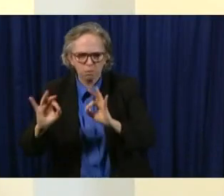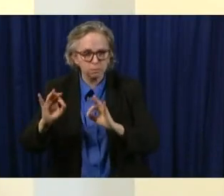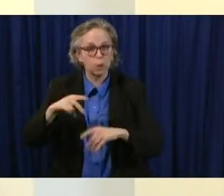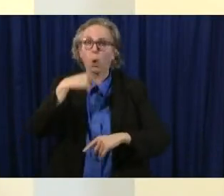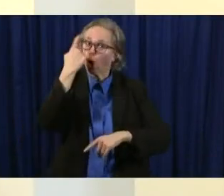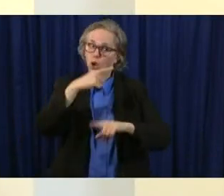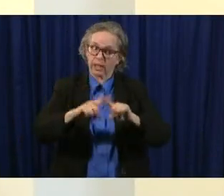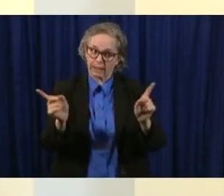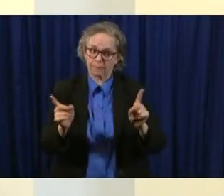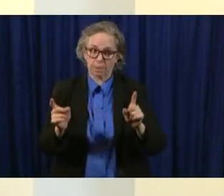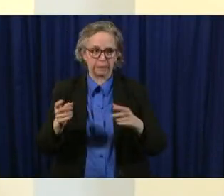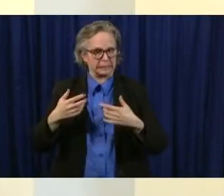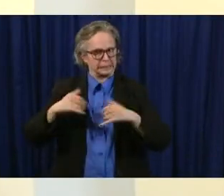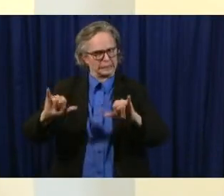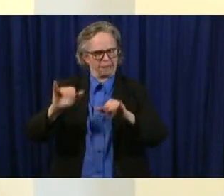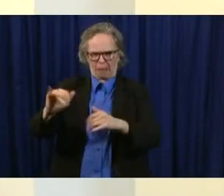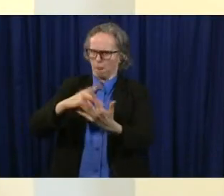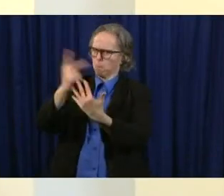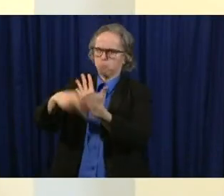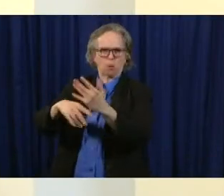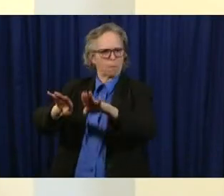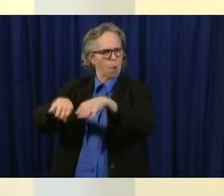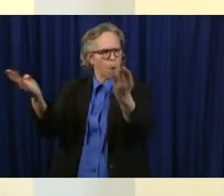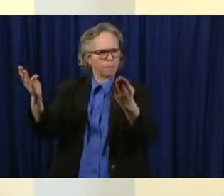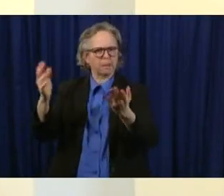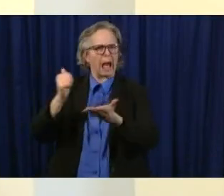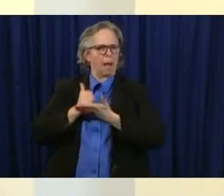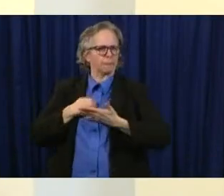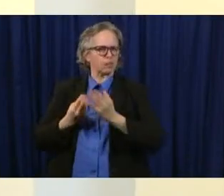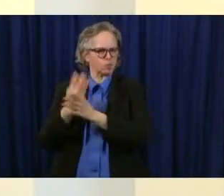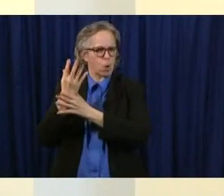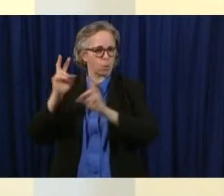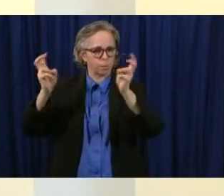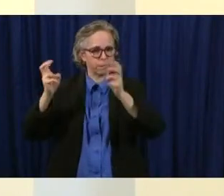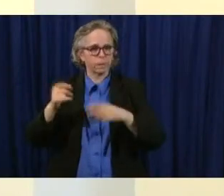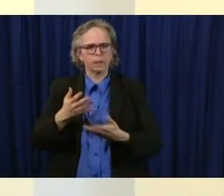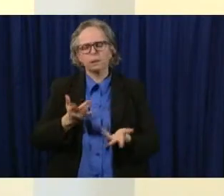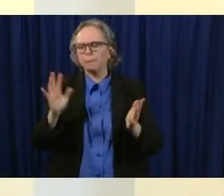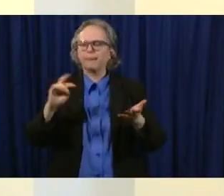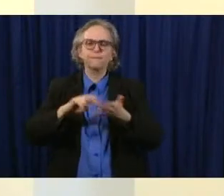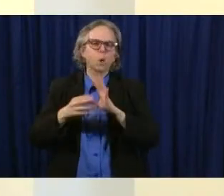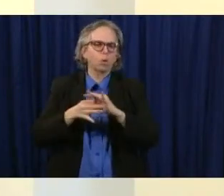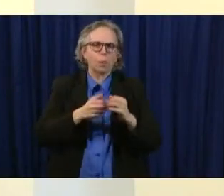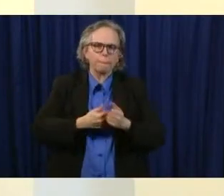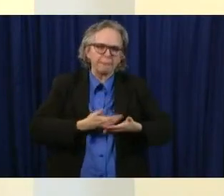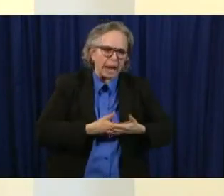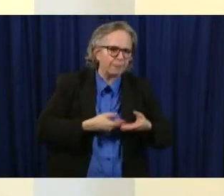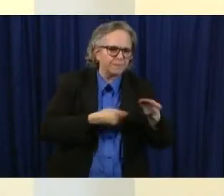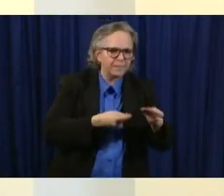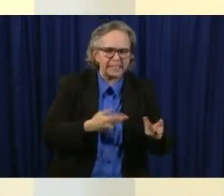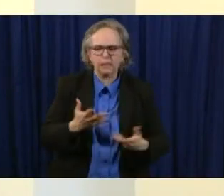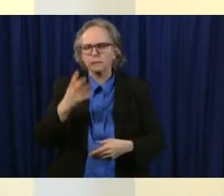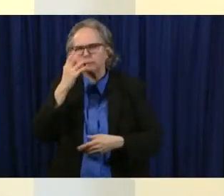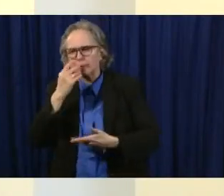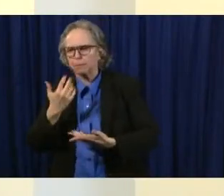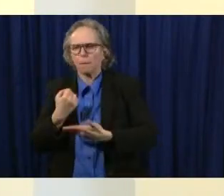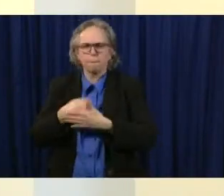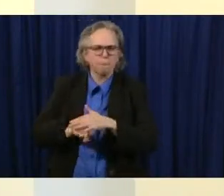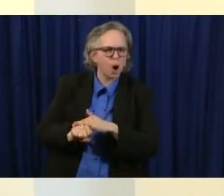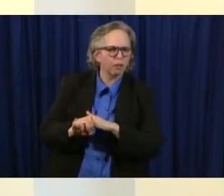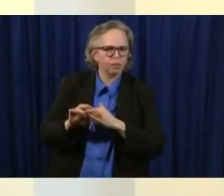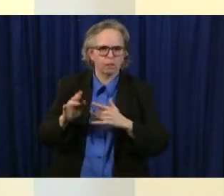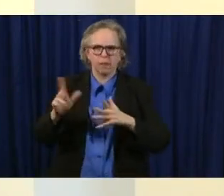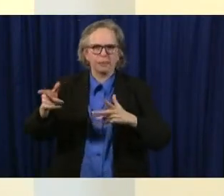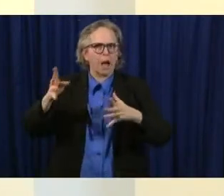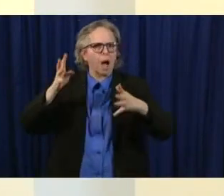taking care of a baby and having better birth outcomes but they're using video they're doing it over the phone there's some creative ways